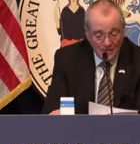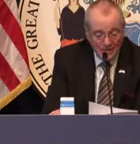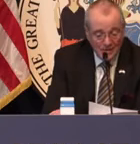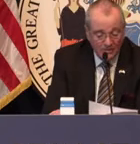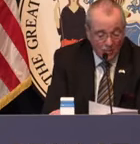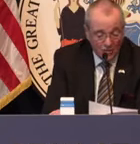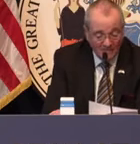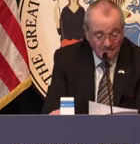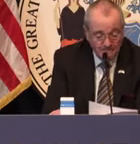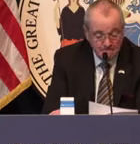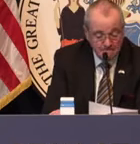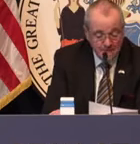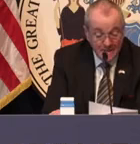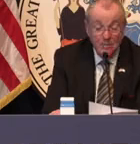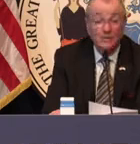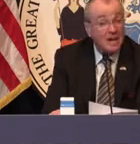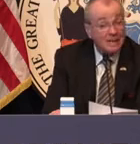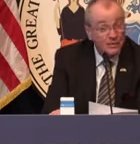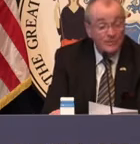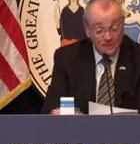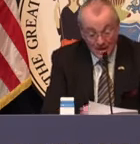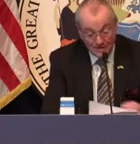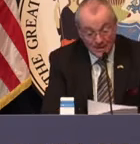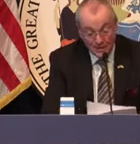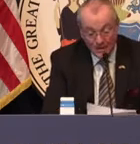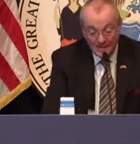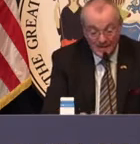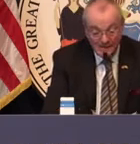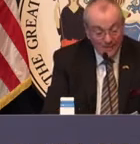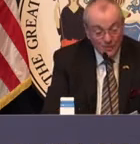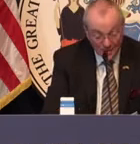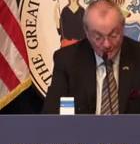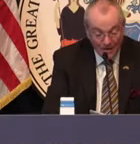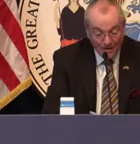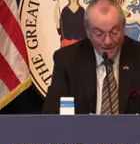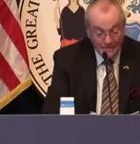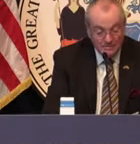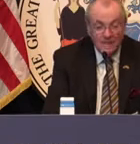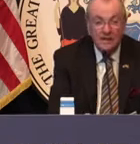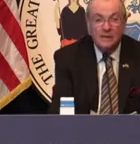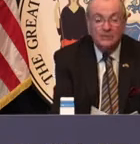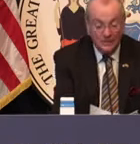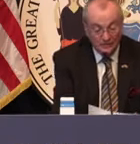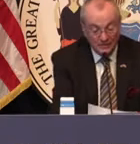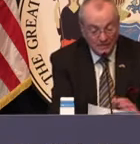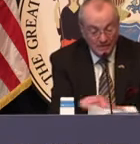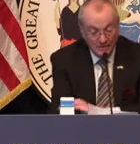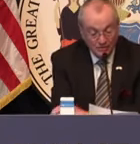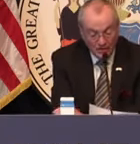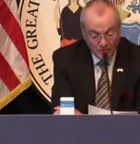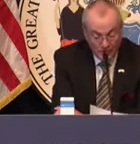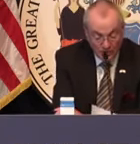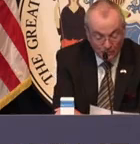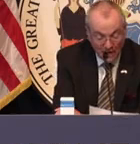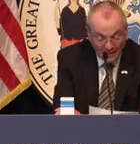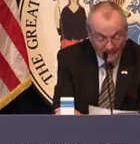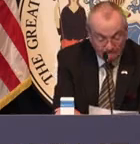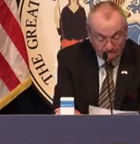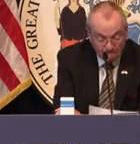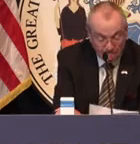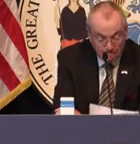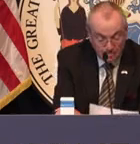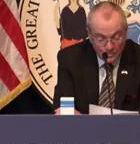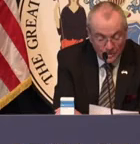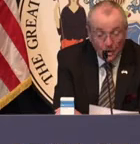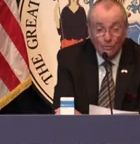in 2004. By the time he retired, by the way, he was an American, having become a citizen several years prior.